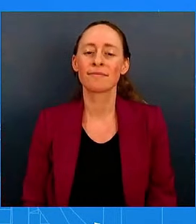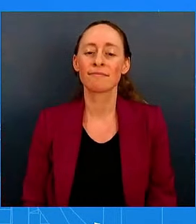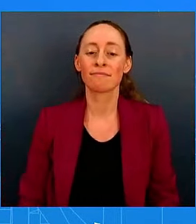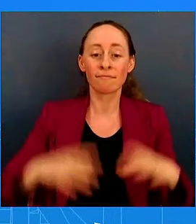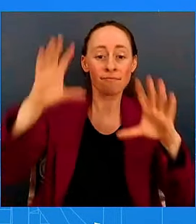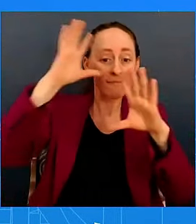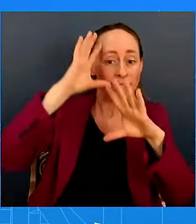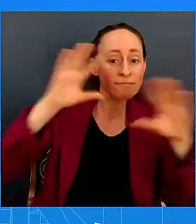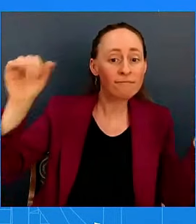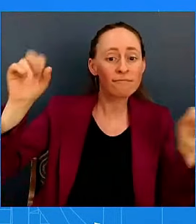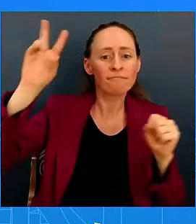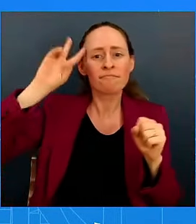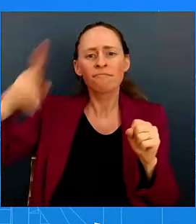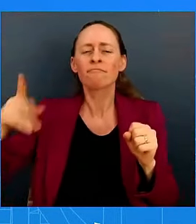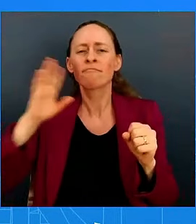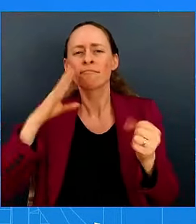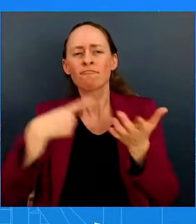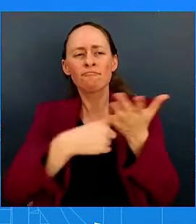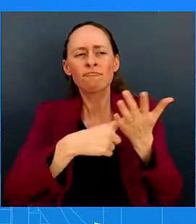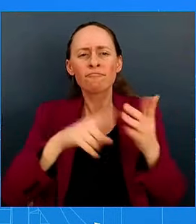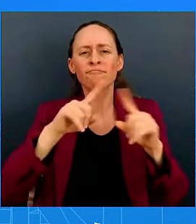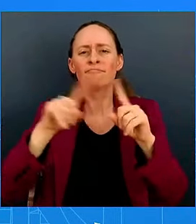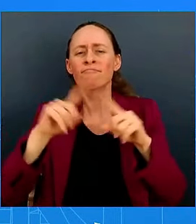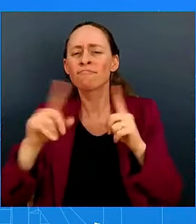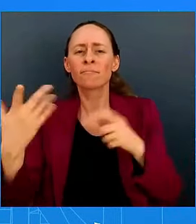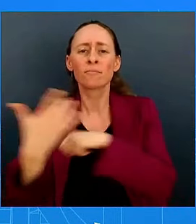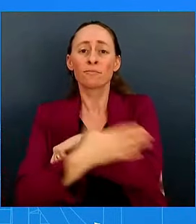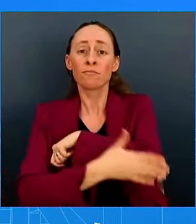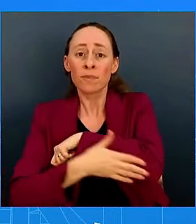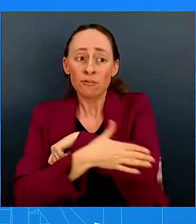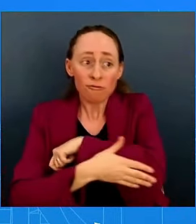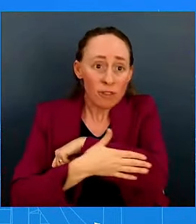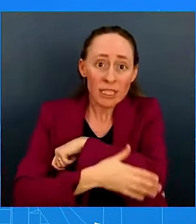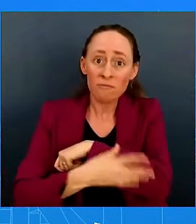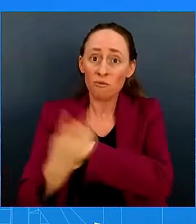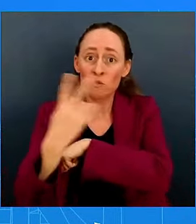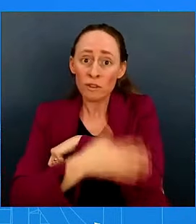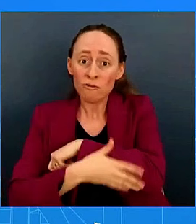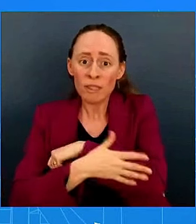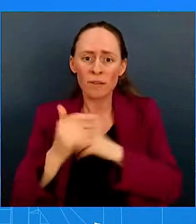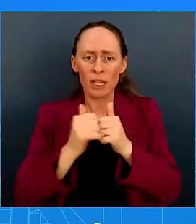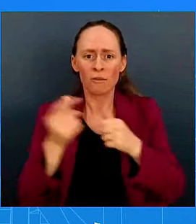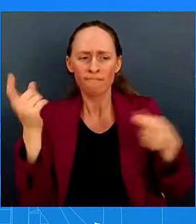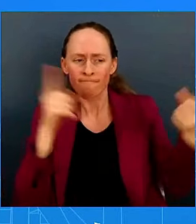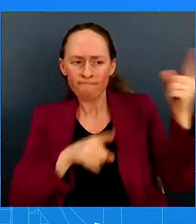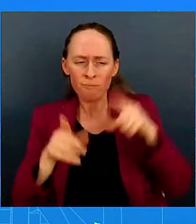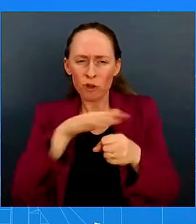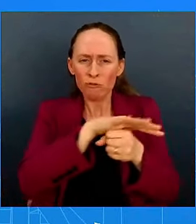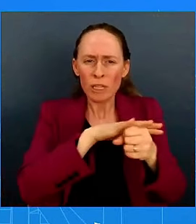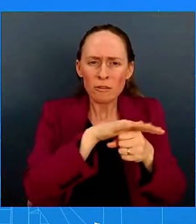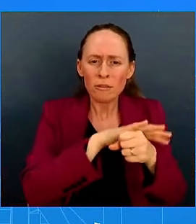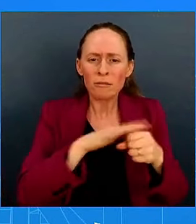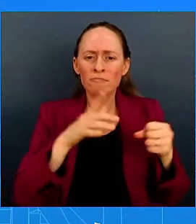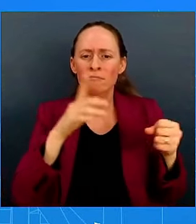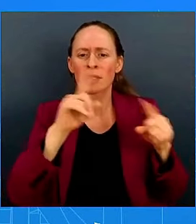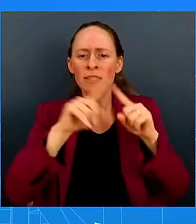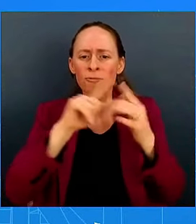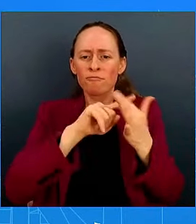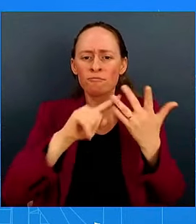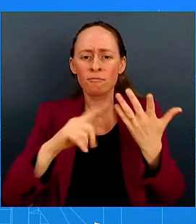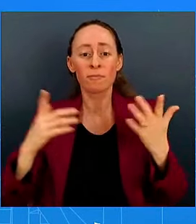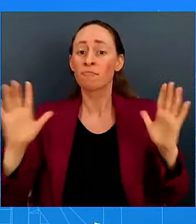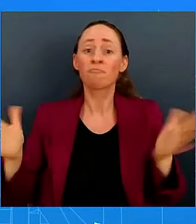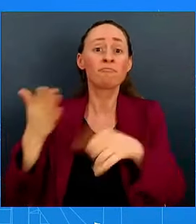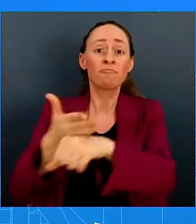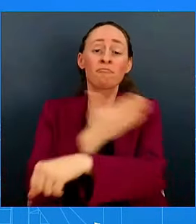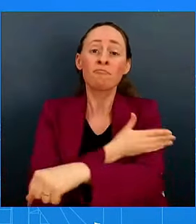matters, together with areas of deepening cooperation in advanced technology, clean energy, space, supply chain resiliency, and